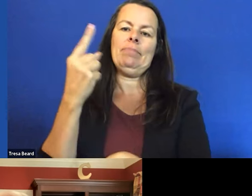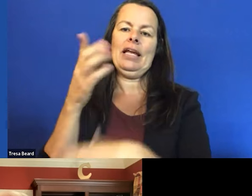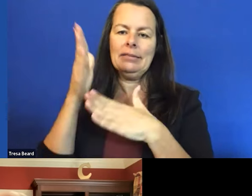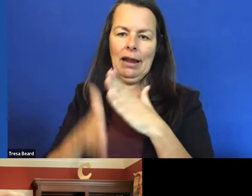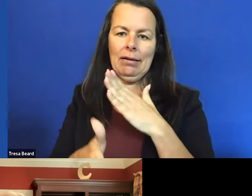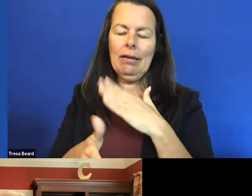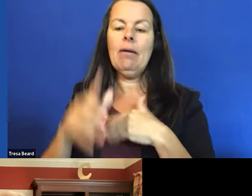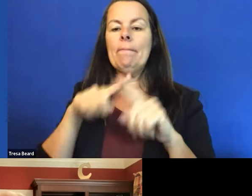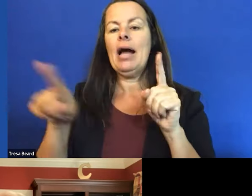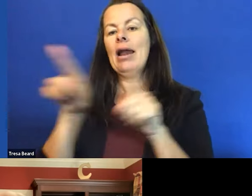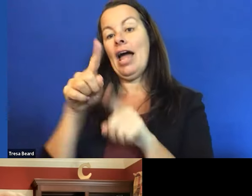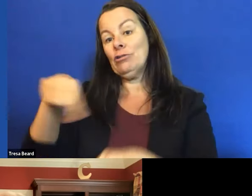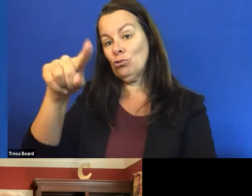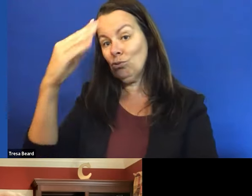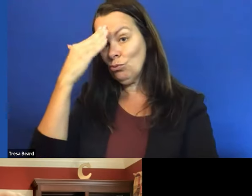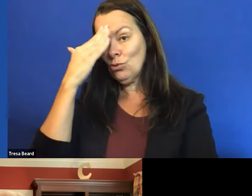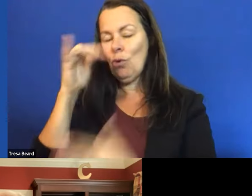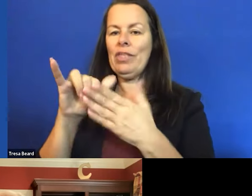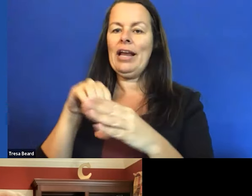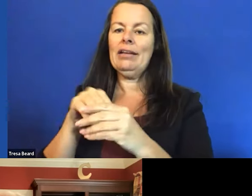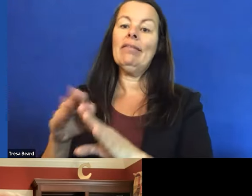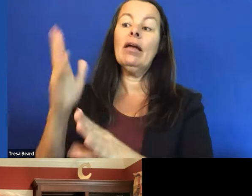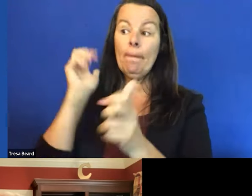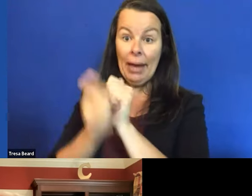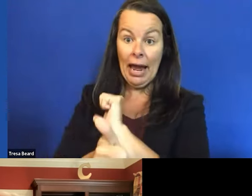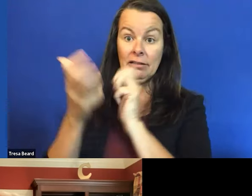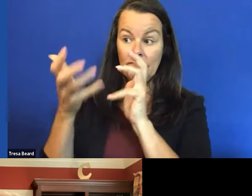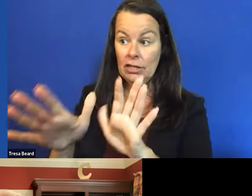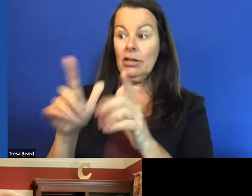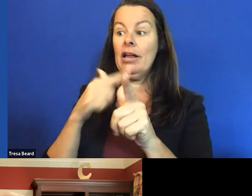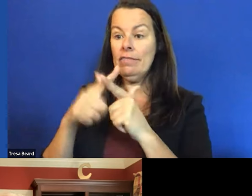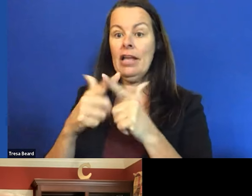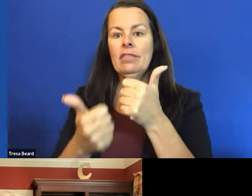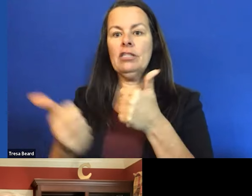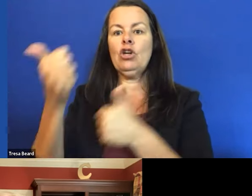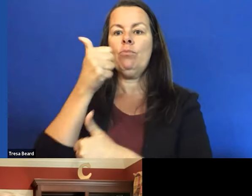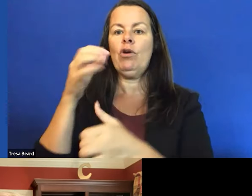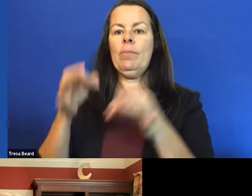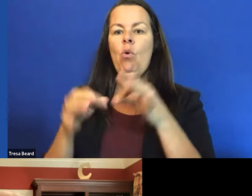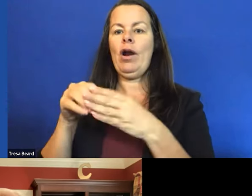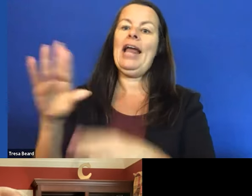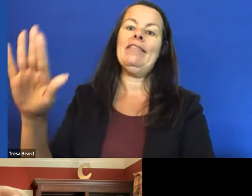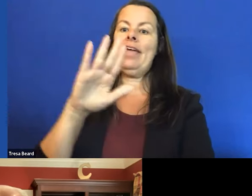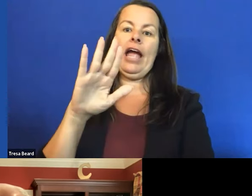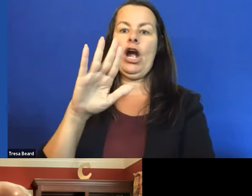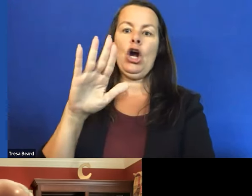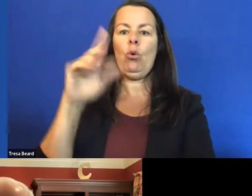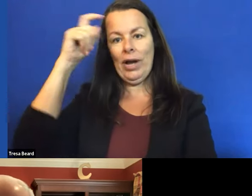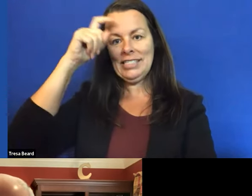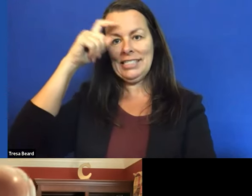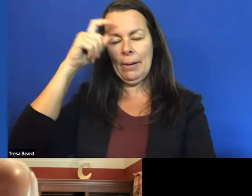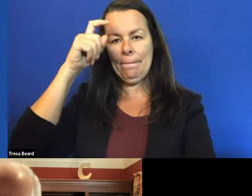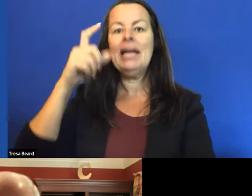know, after we got it passed, the Supreme Court, in their infinite wisdom, I say, decided that